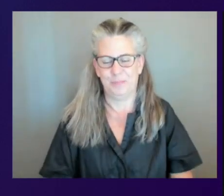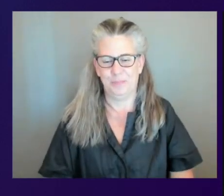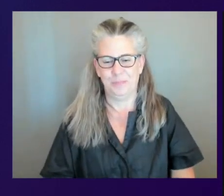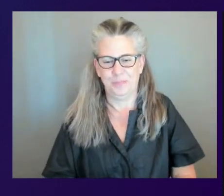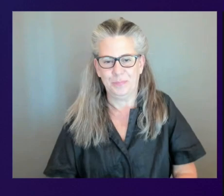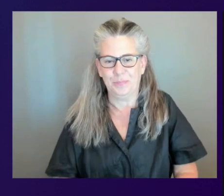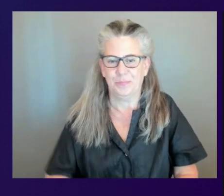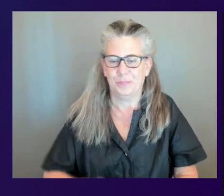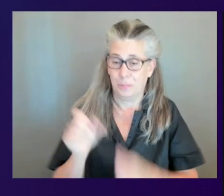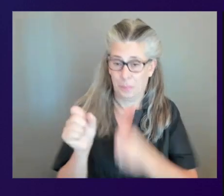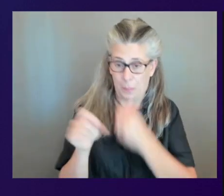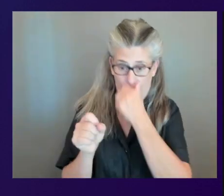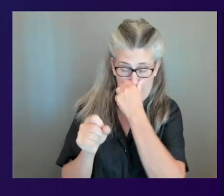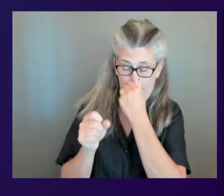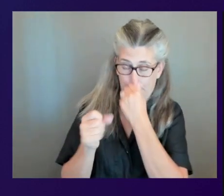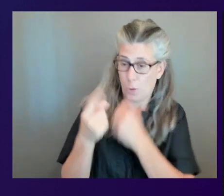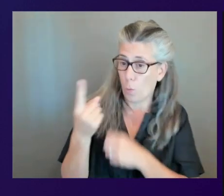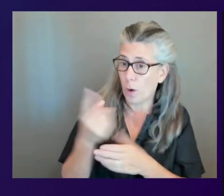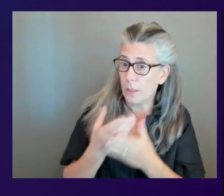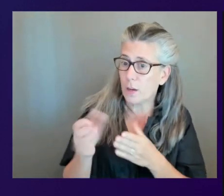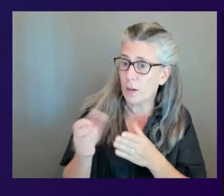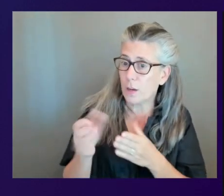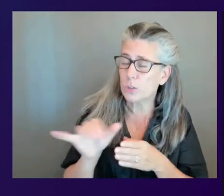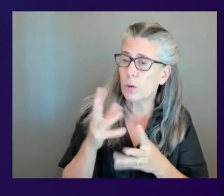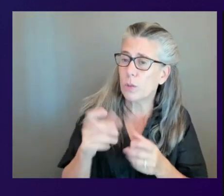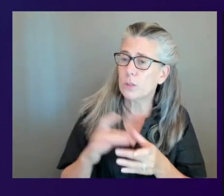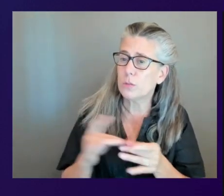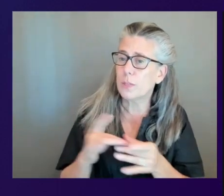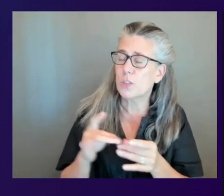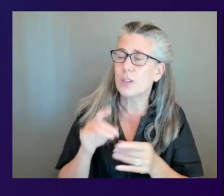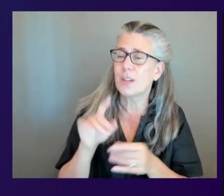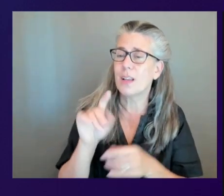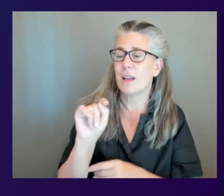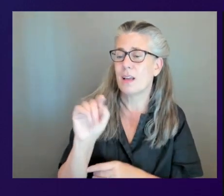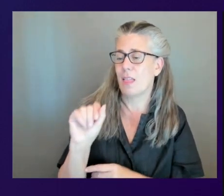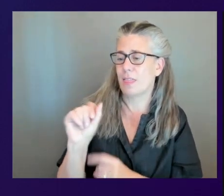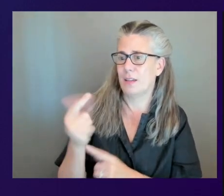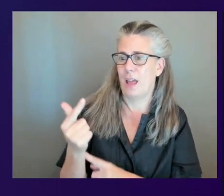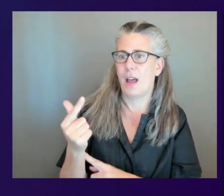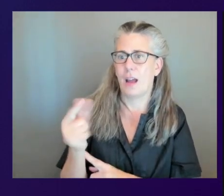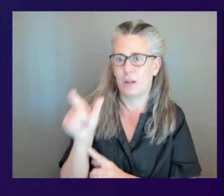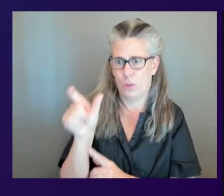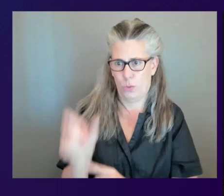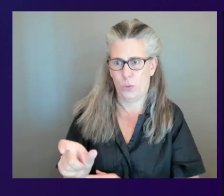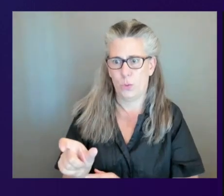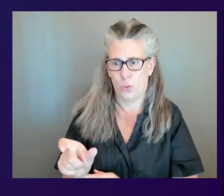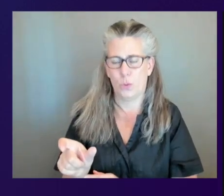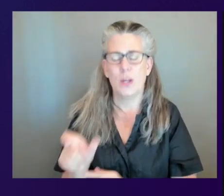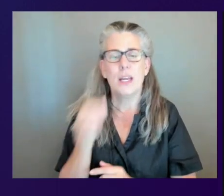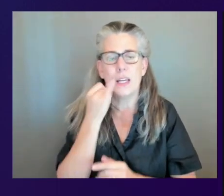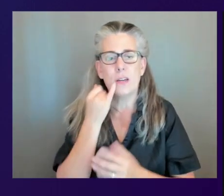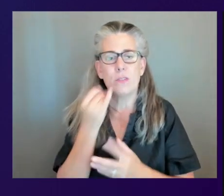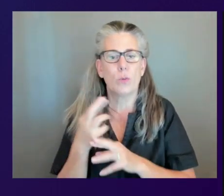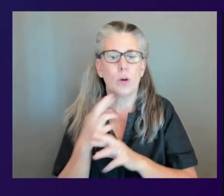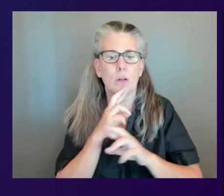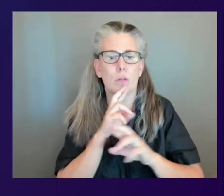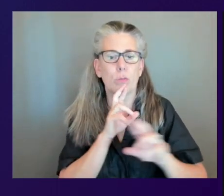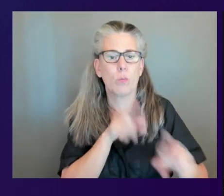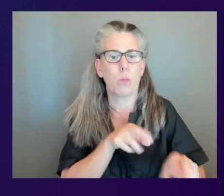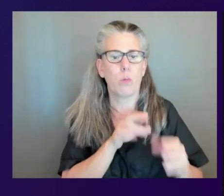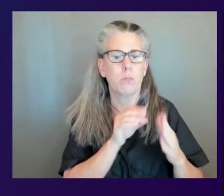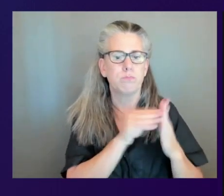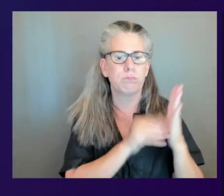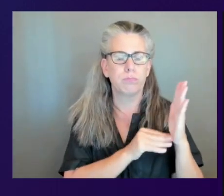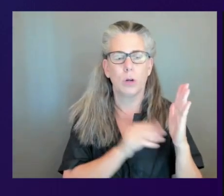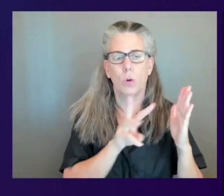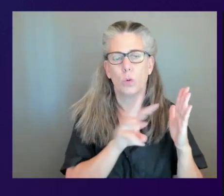quickly talk about is the tags if you do have tags on these workspaces for example if you're going to report back on workspaces based on that maybe cost center